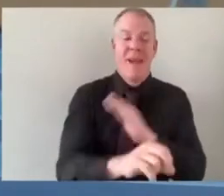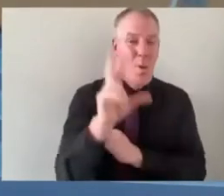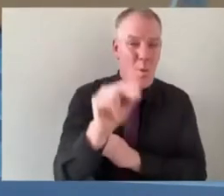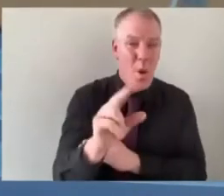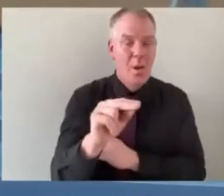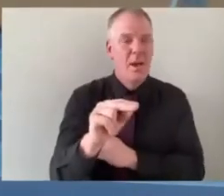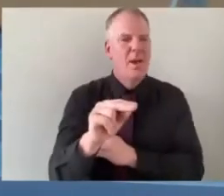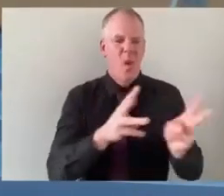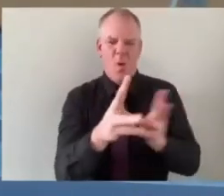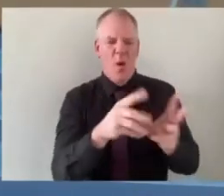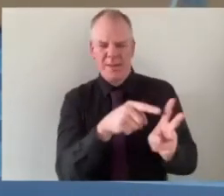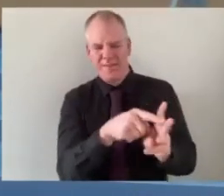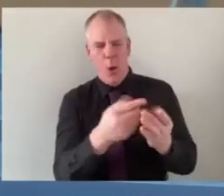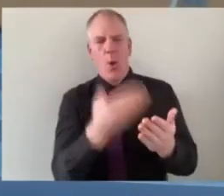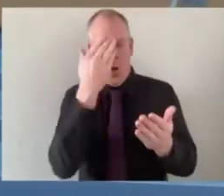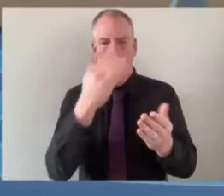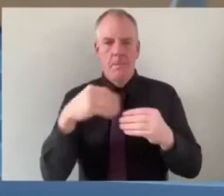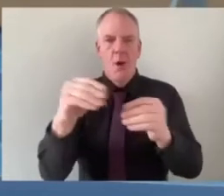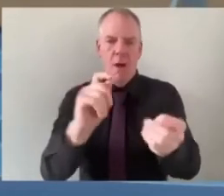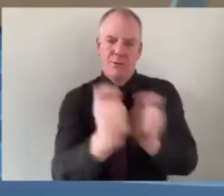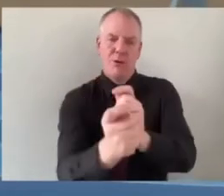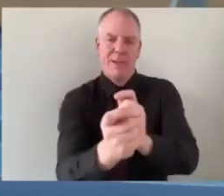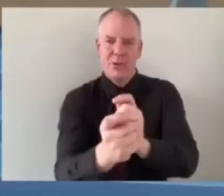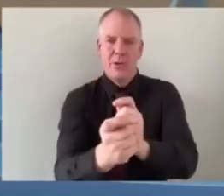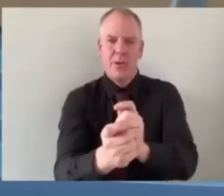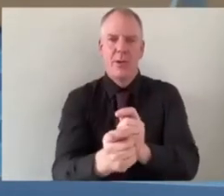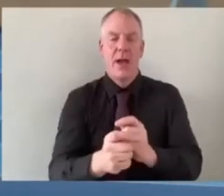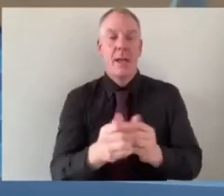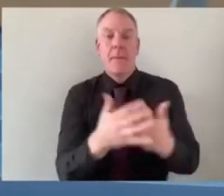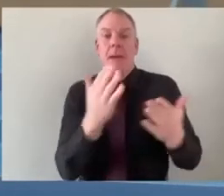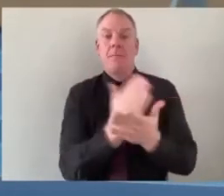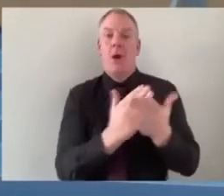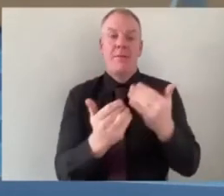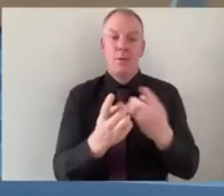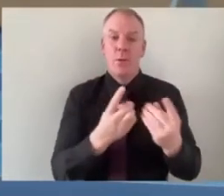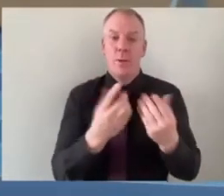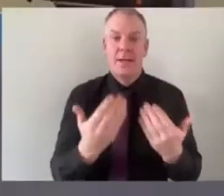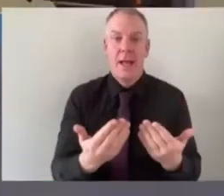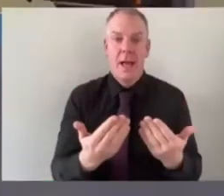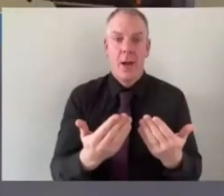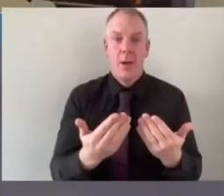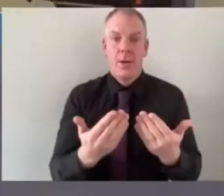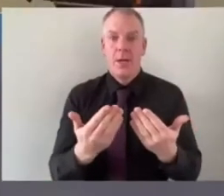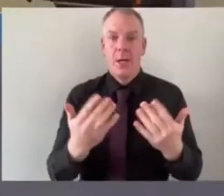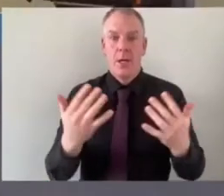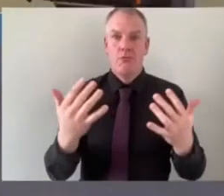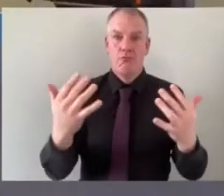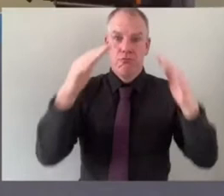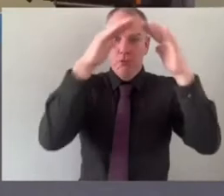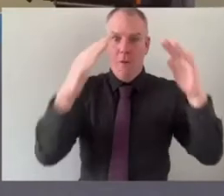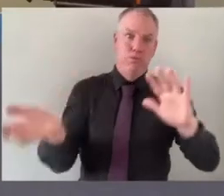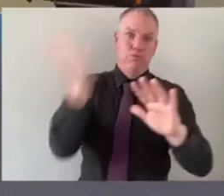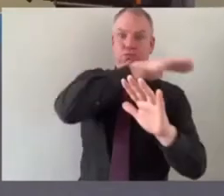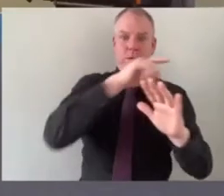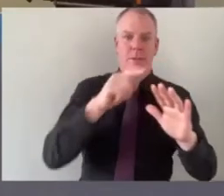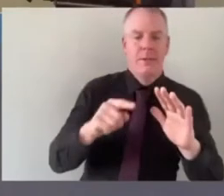work did we what can we learn from it um and and the core component that they've brought in is is the roof gonna blow off and the core component brought in is this